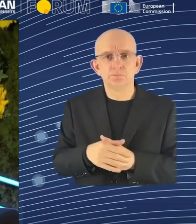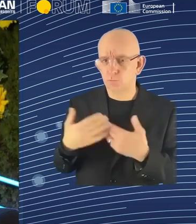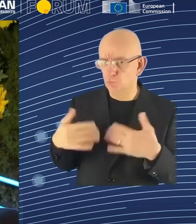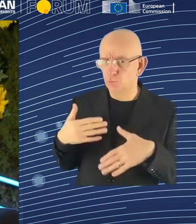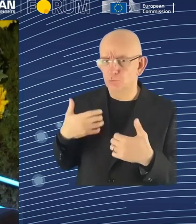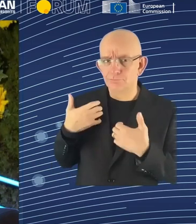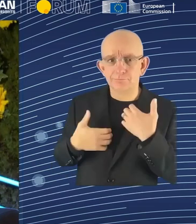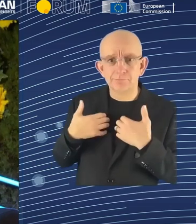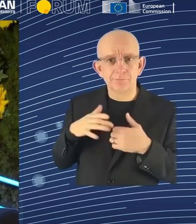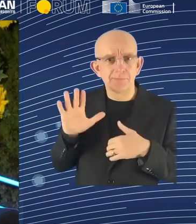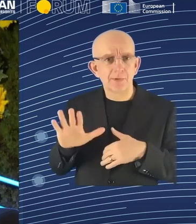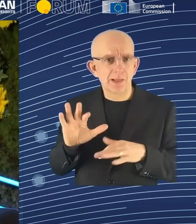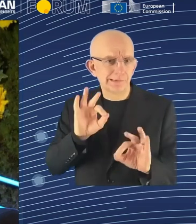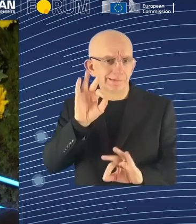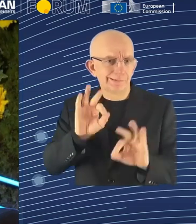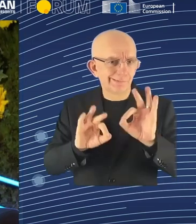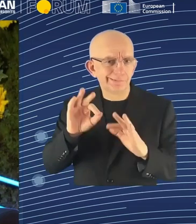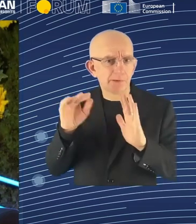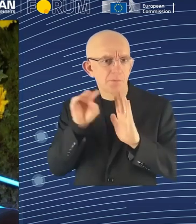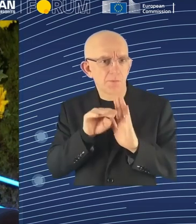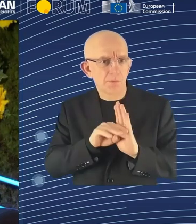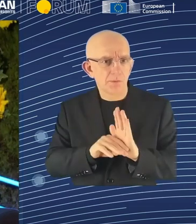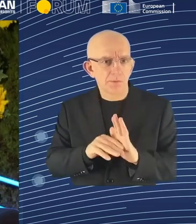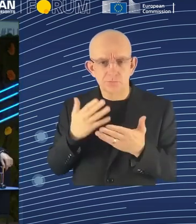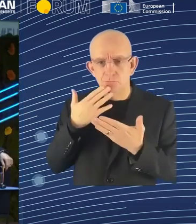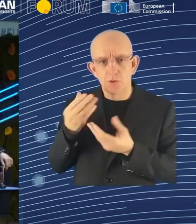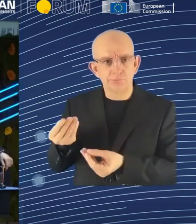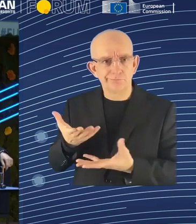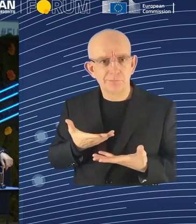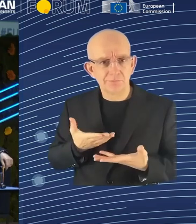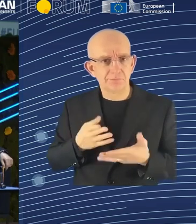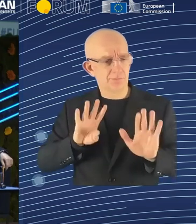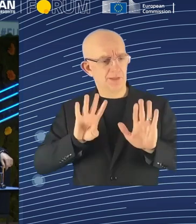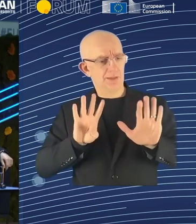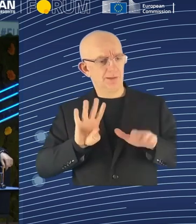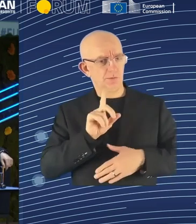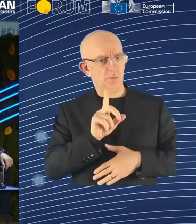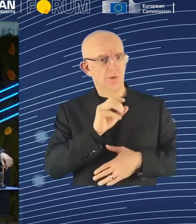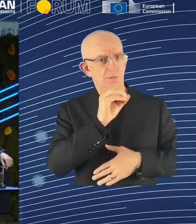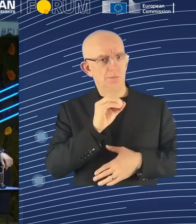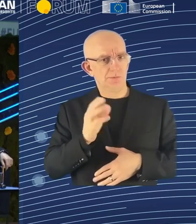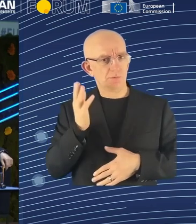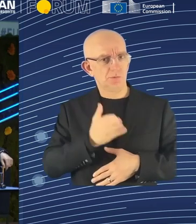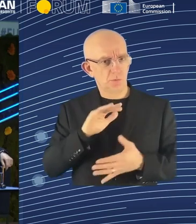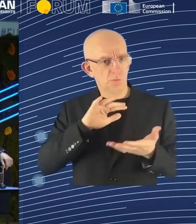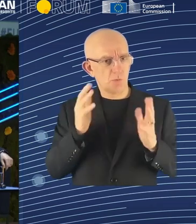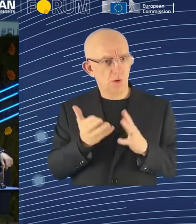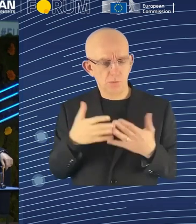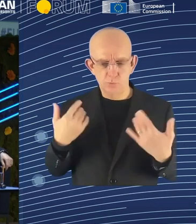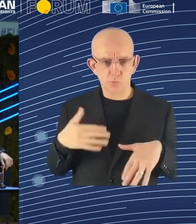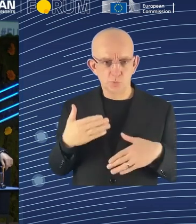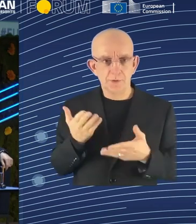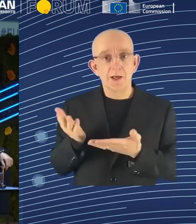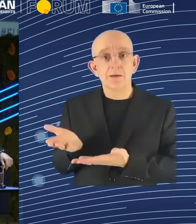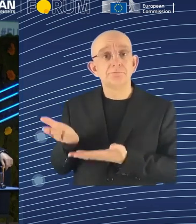91% here in this part of the pond. That sounds great. Ben, how are the job roles evolving as a result of AI integration